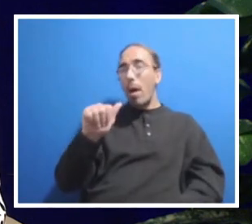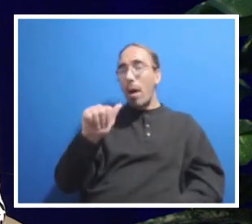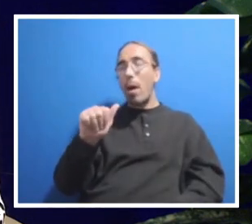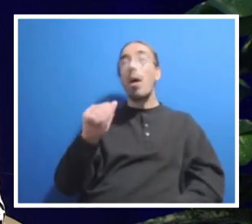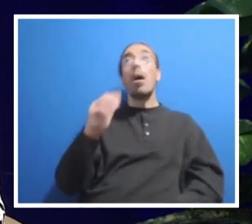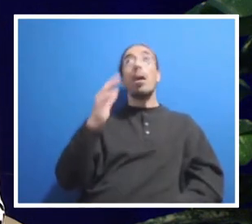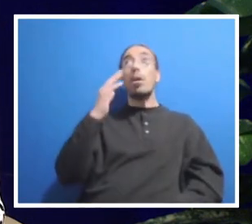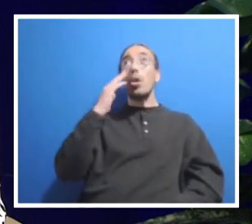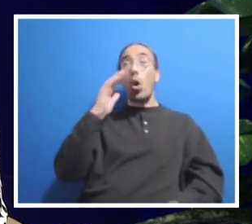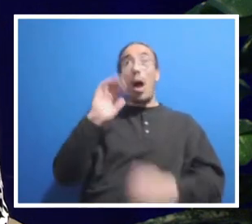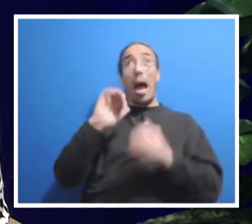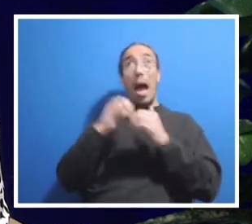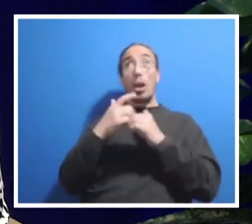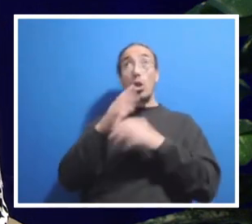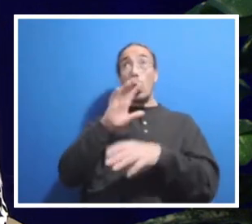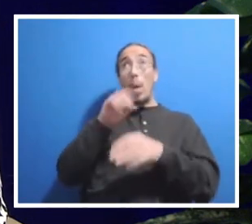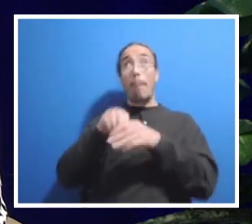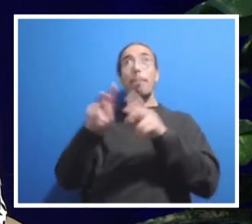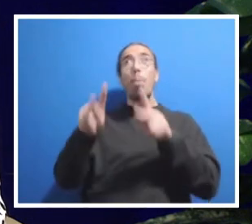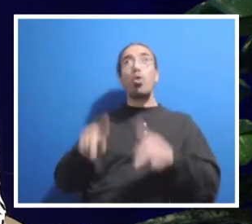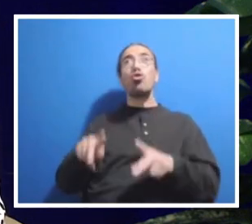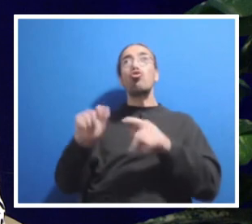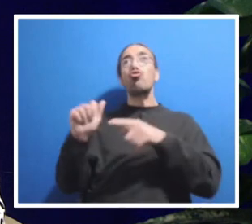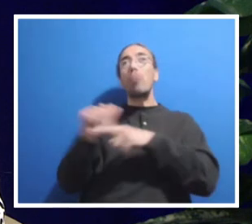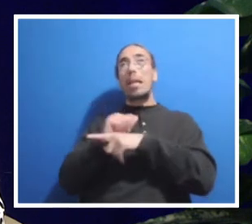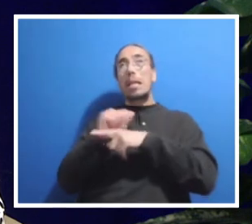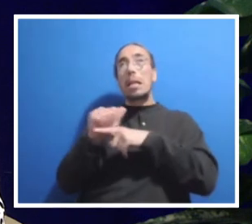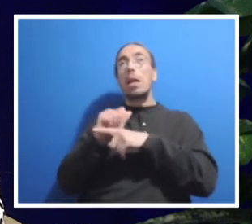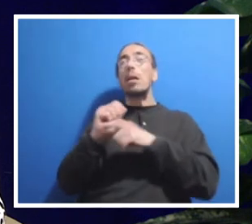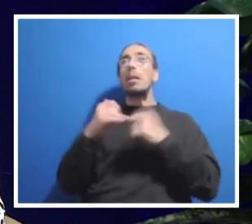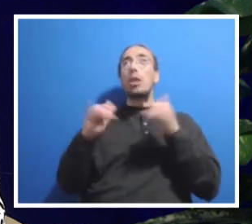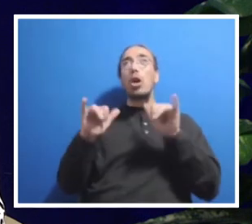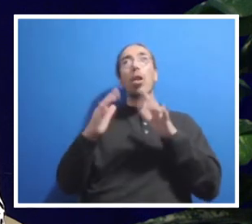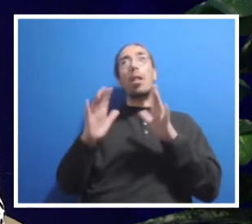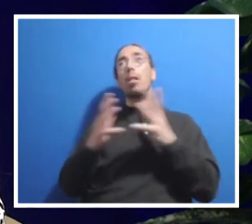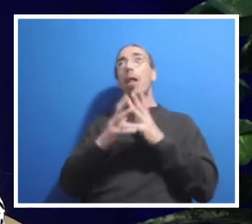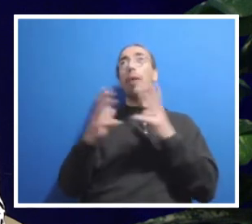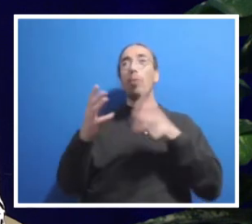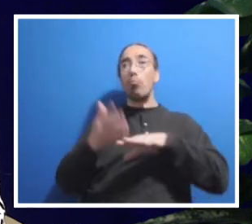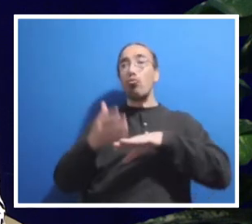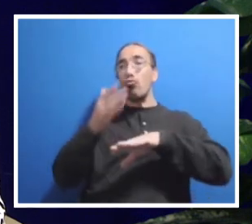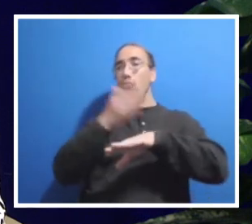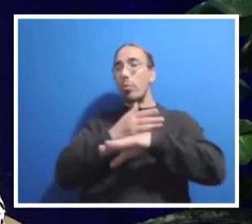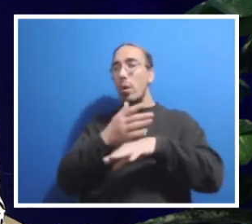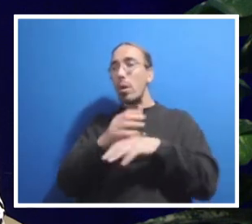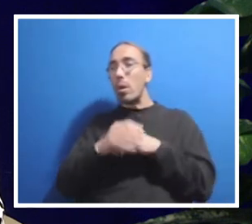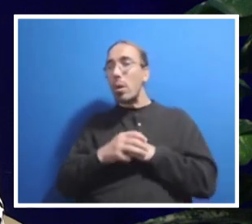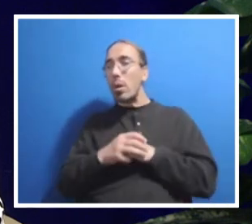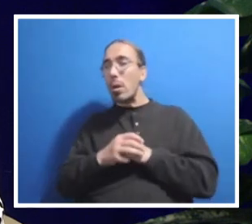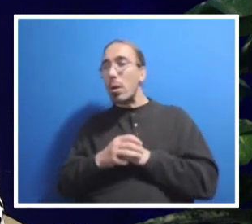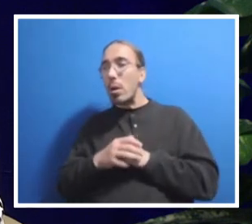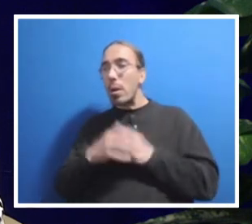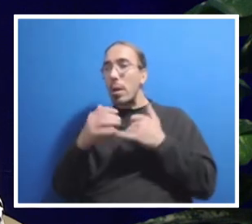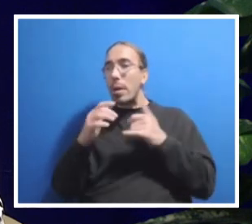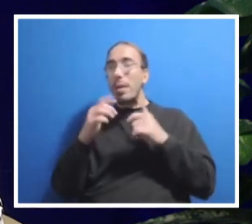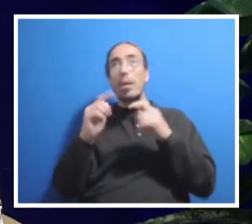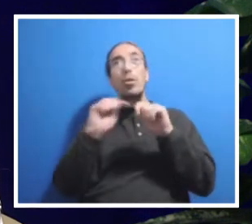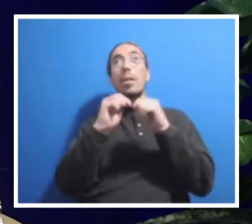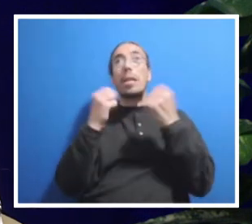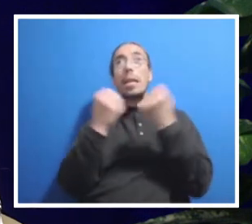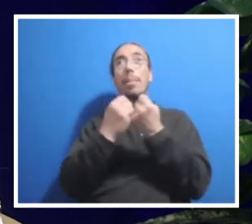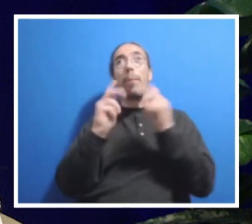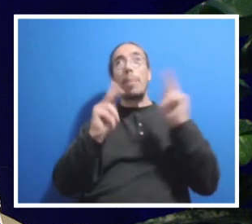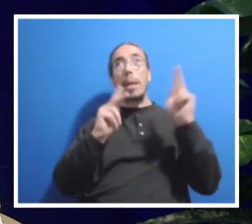training, for example. There are still a lot of improvements that need to be made to SIMBA. And there is a team of people within budget and